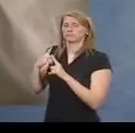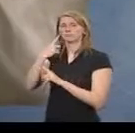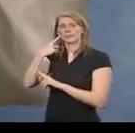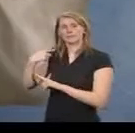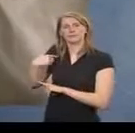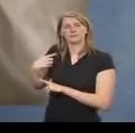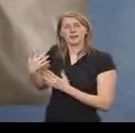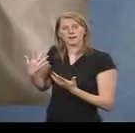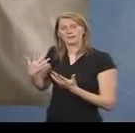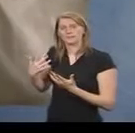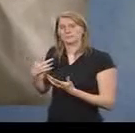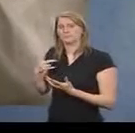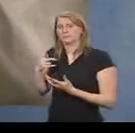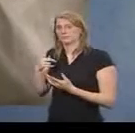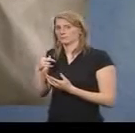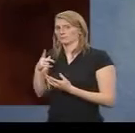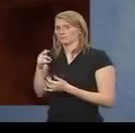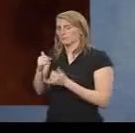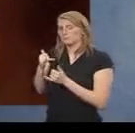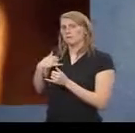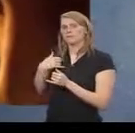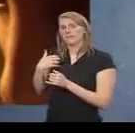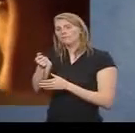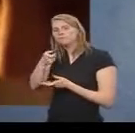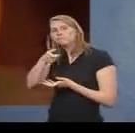I had my cappuccino. I did that every morning.